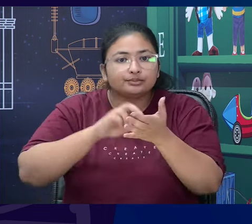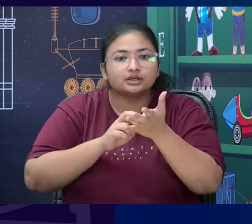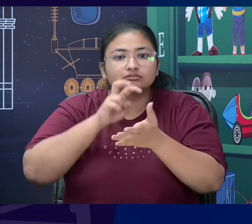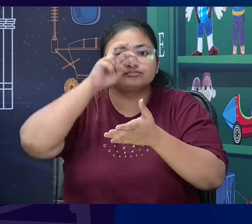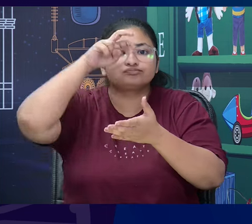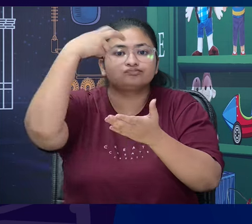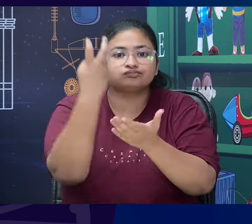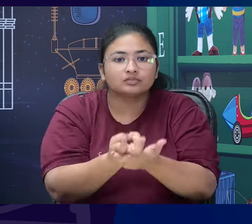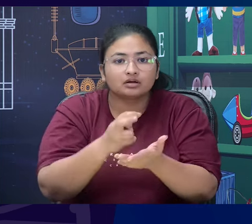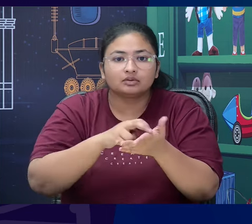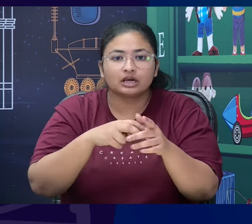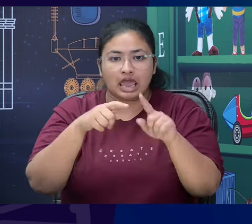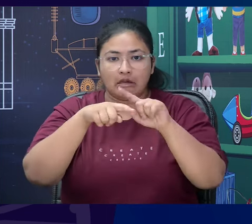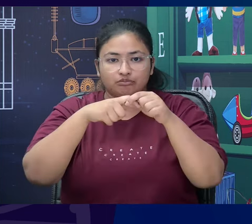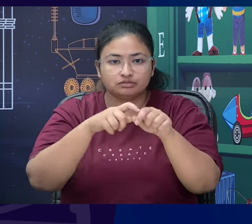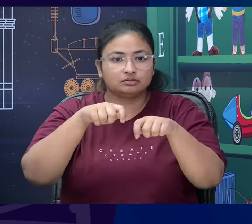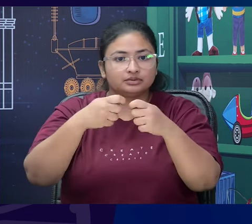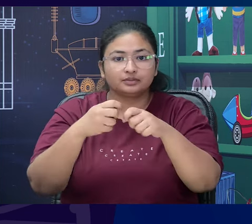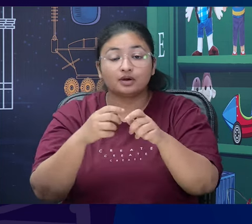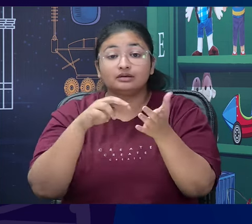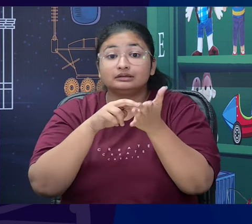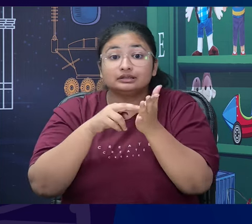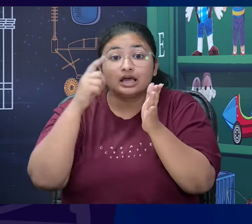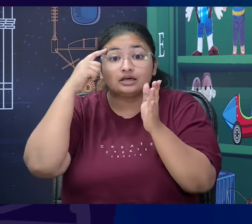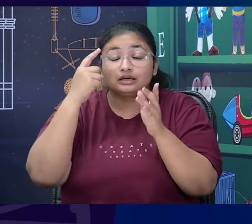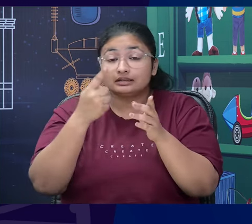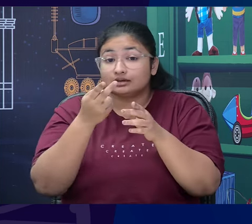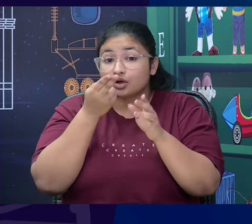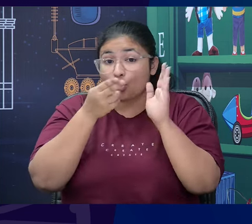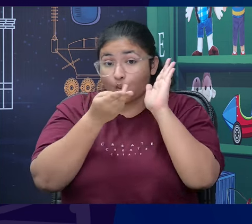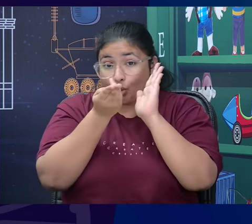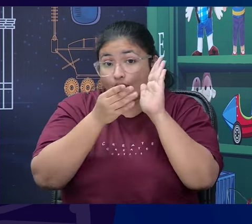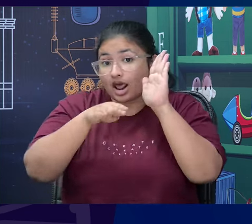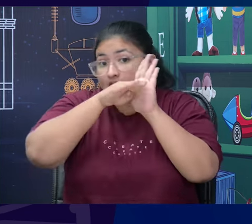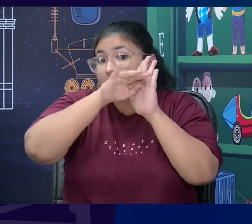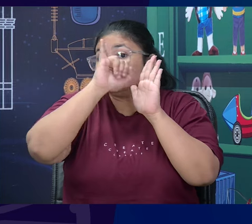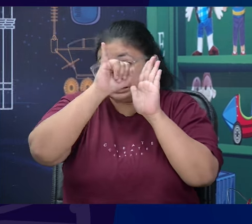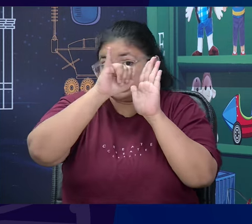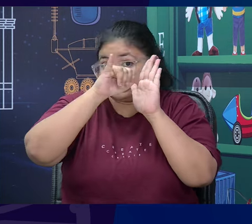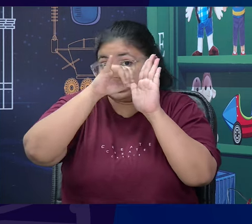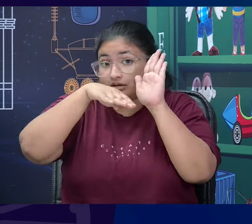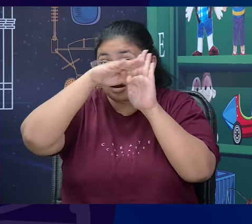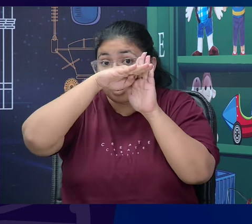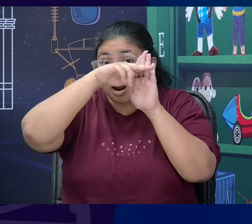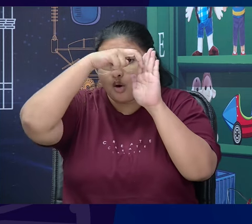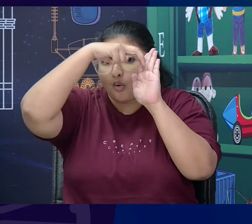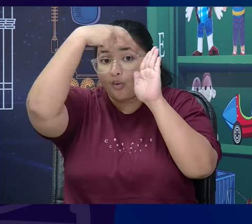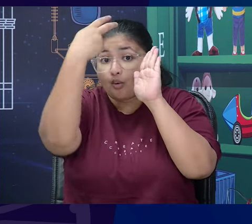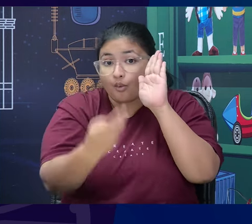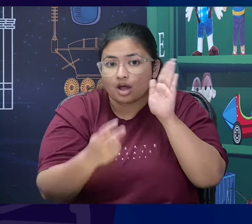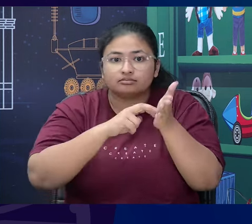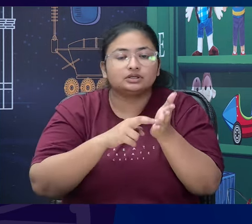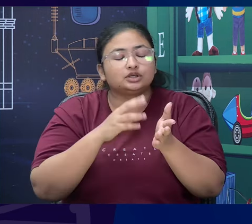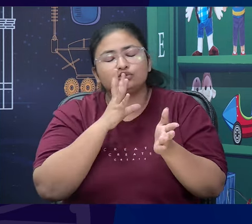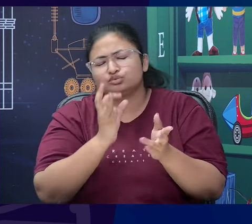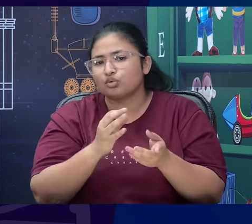hotel room was on the top floor which was the sixth floor. So, someone falling from the sixth floor is definitely going to die.